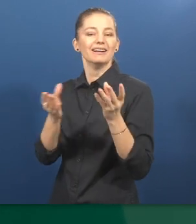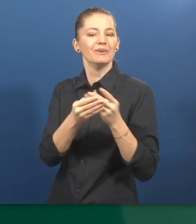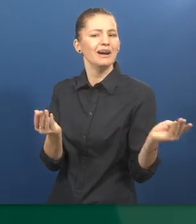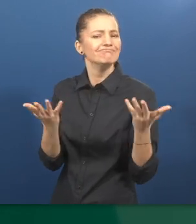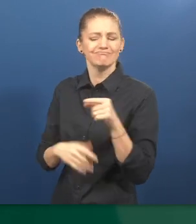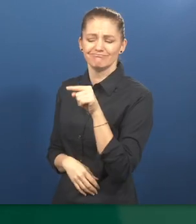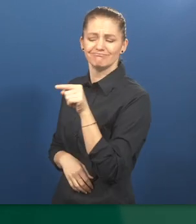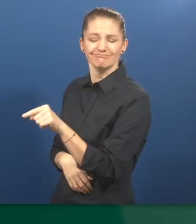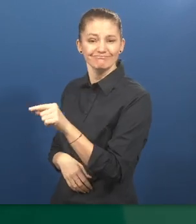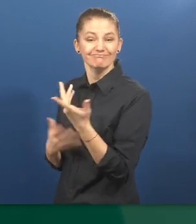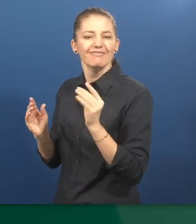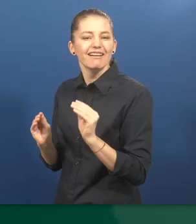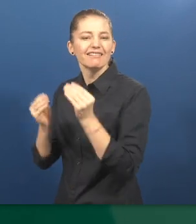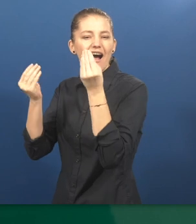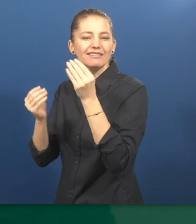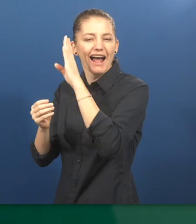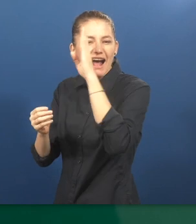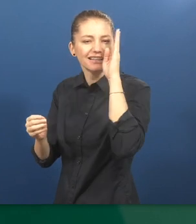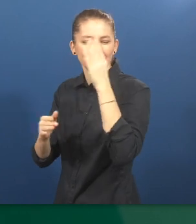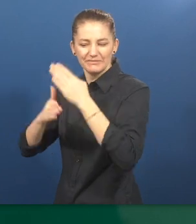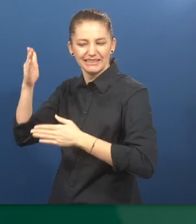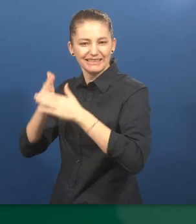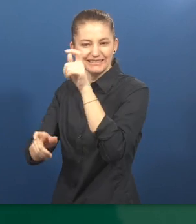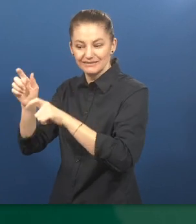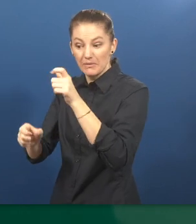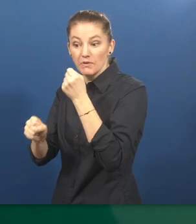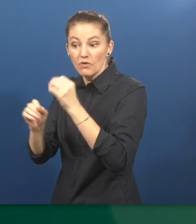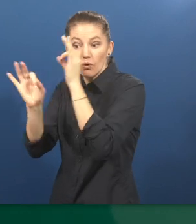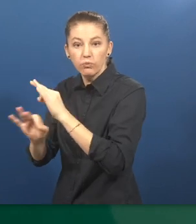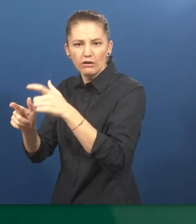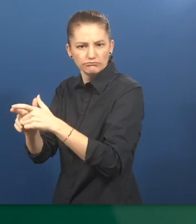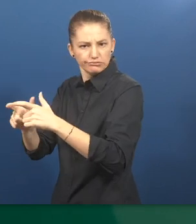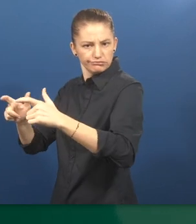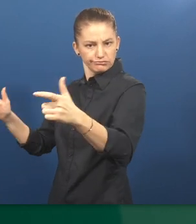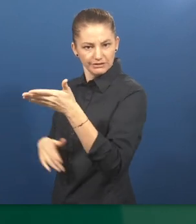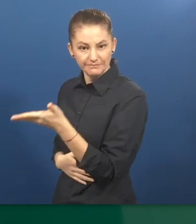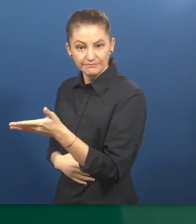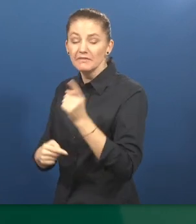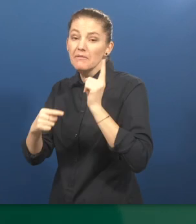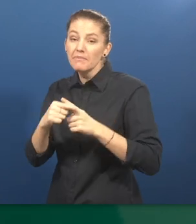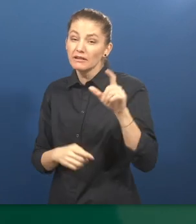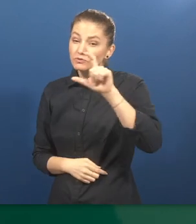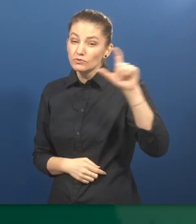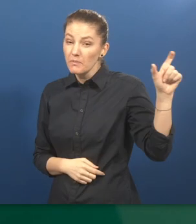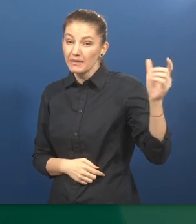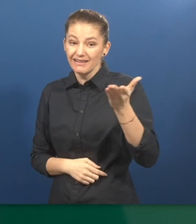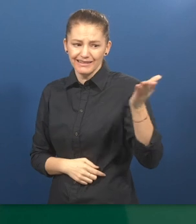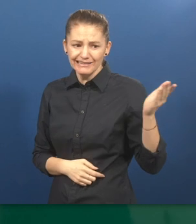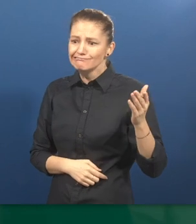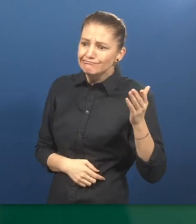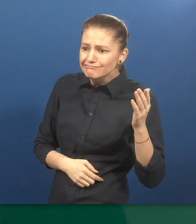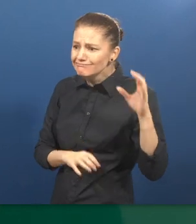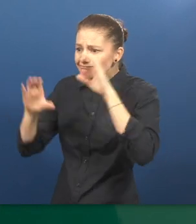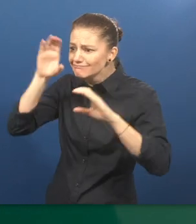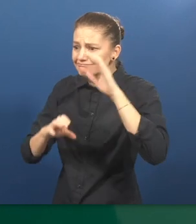important problems. First, the unemployment rate of young academics with disabilities is relatively high. Second, companies